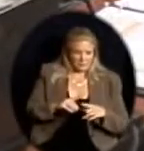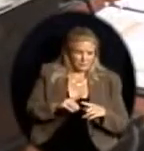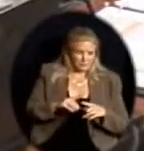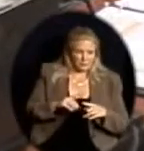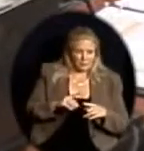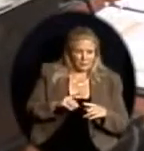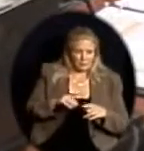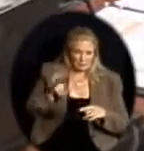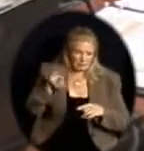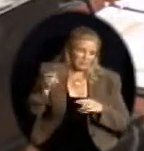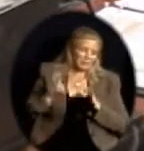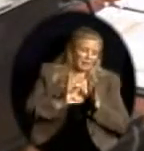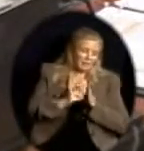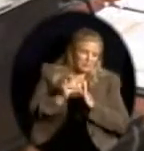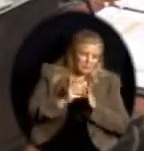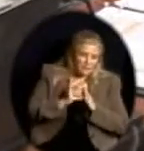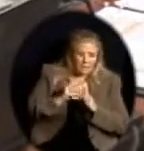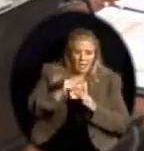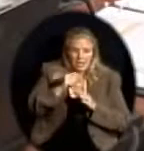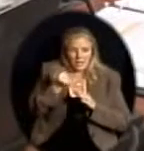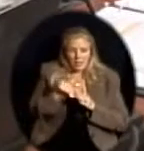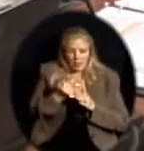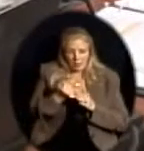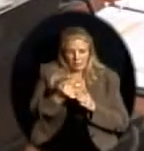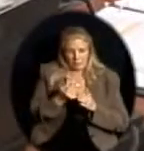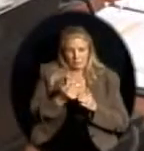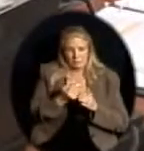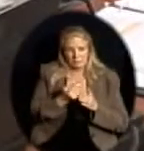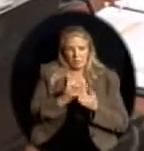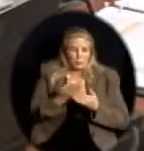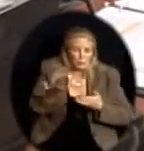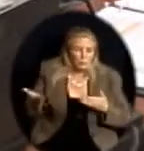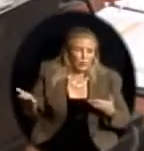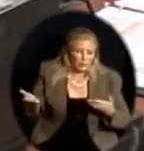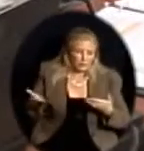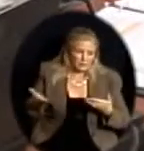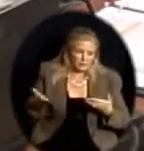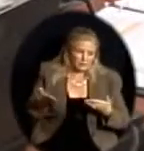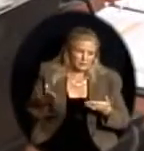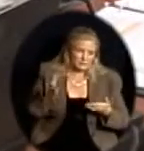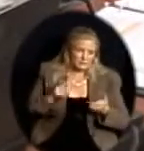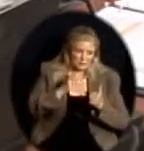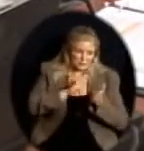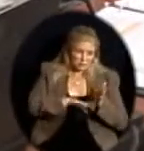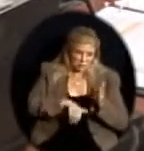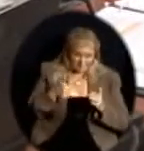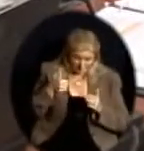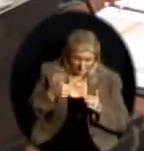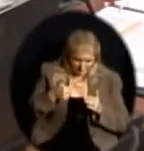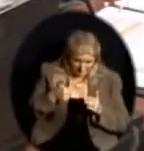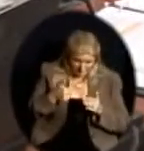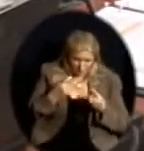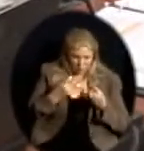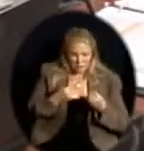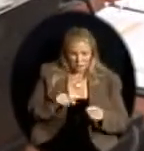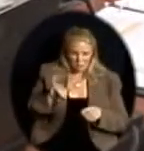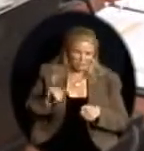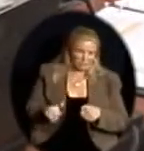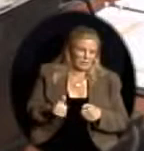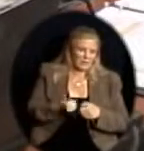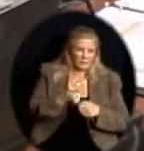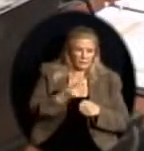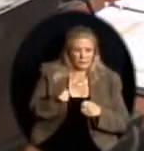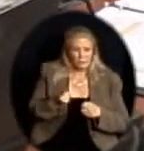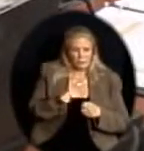product that was sort of at the lower price end that we tried in a couple of small locations. Then I think we tried it at